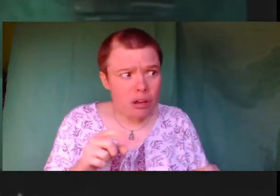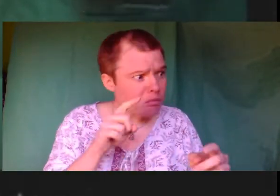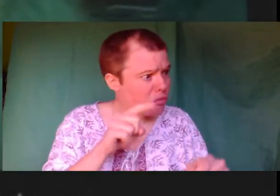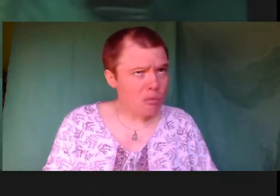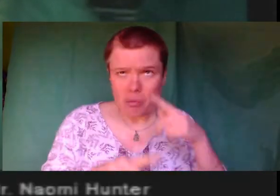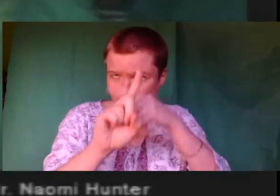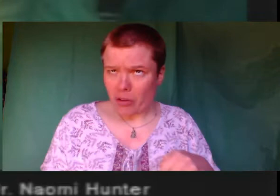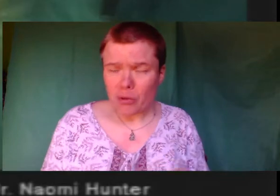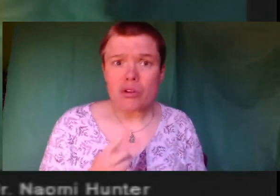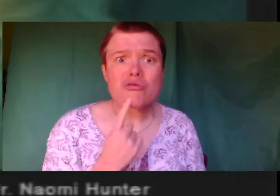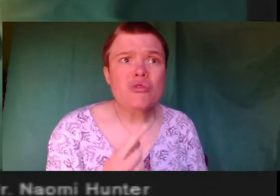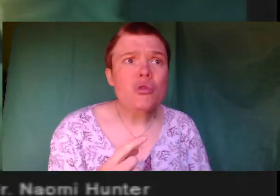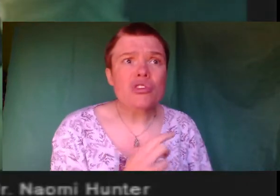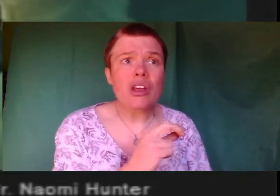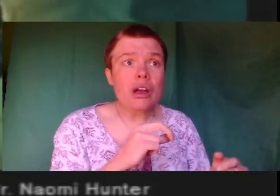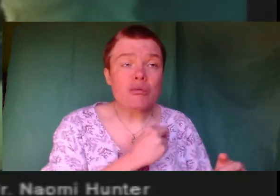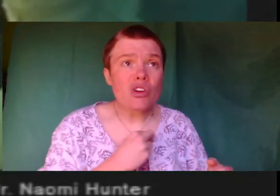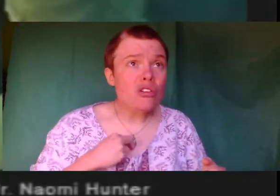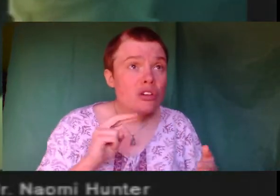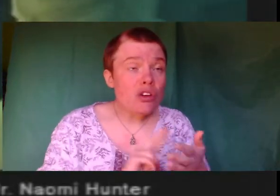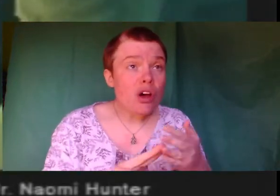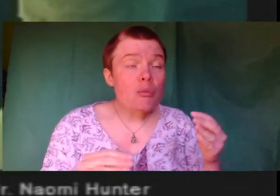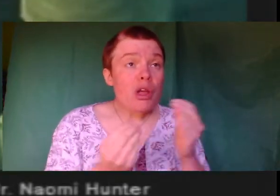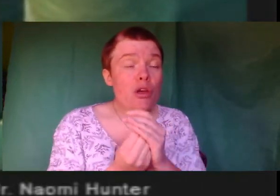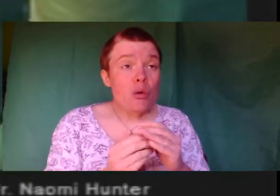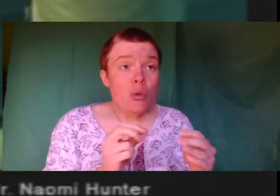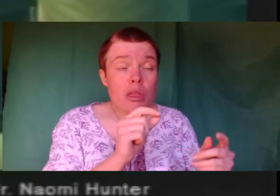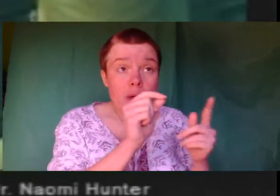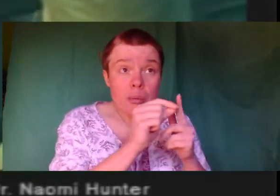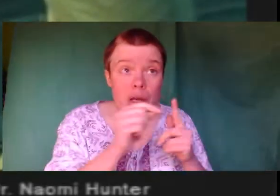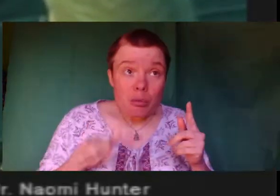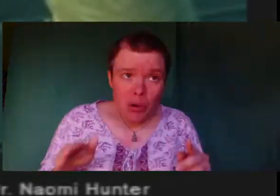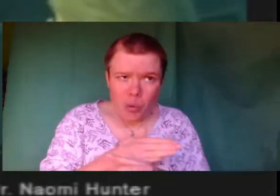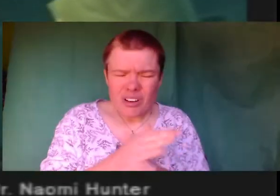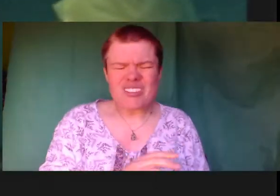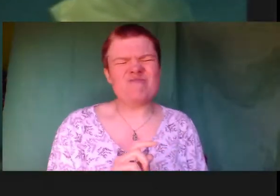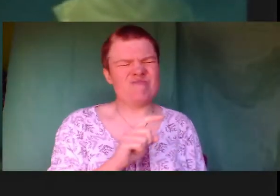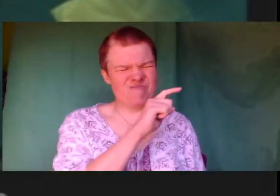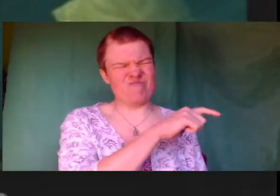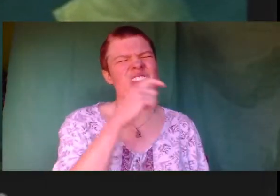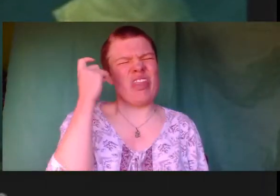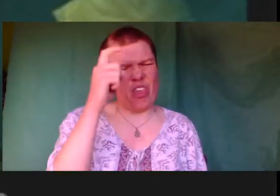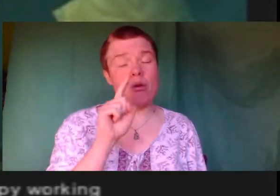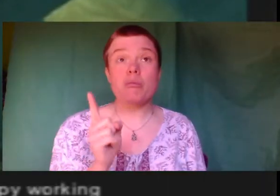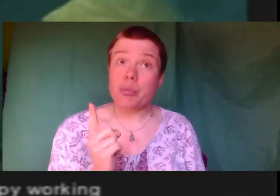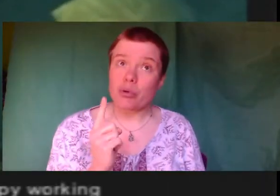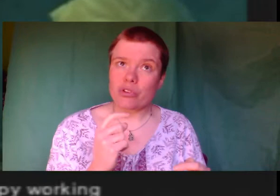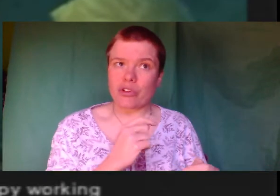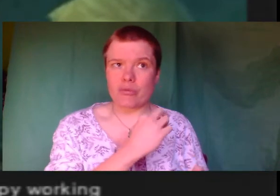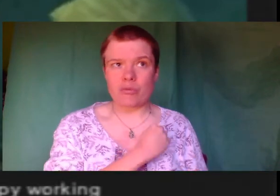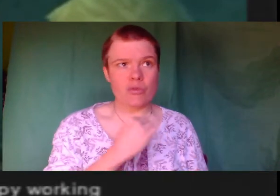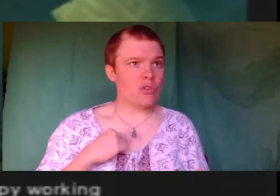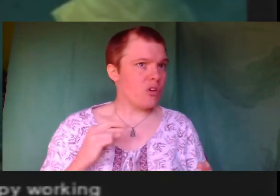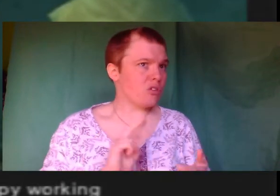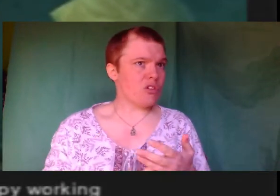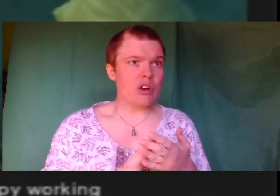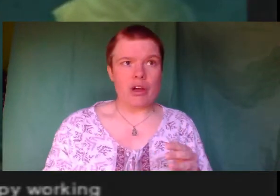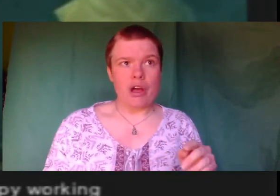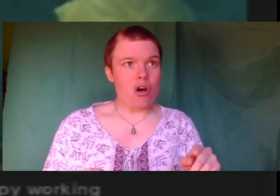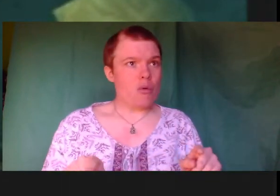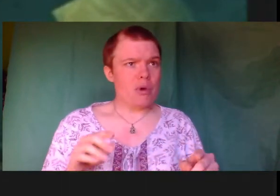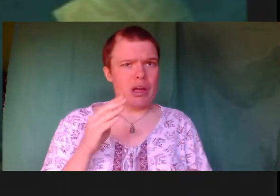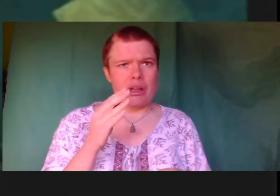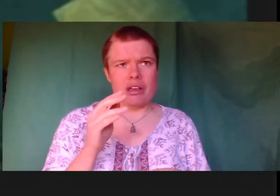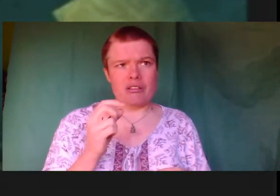she was, but it seems that Dr. Naomi Hunter couldn't be controlled so easily. What? We've got a spy working in the